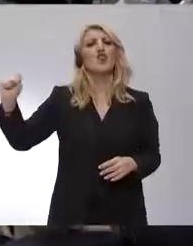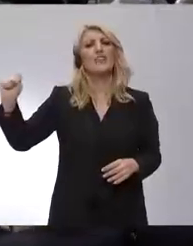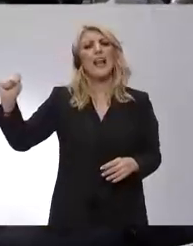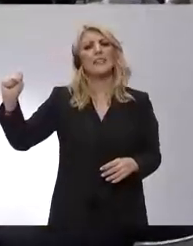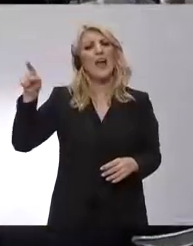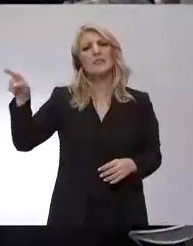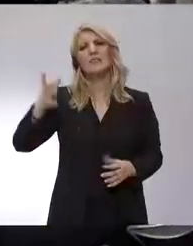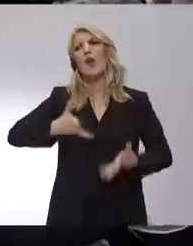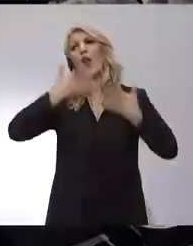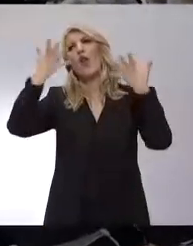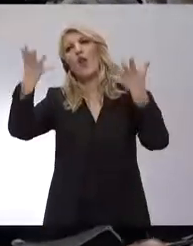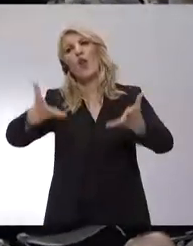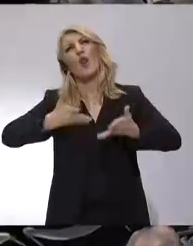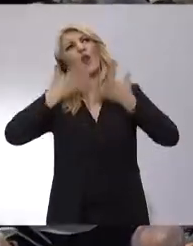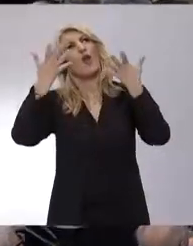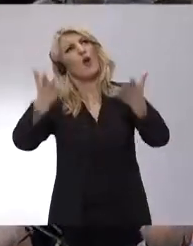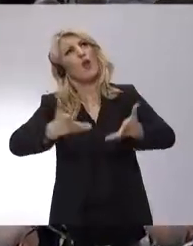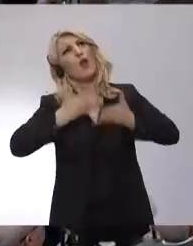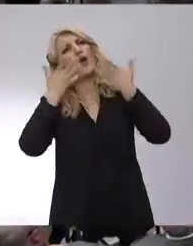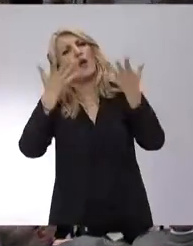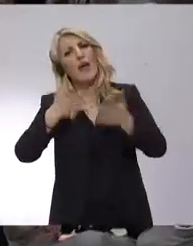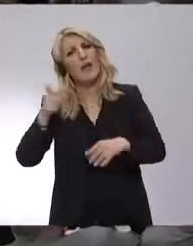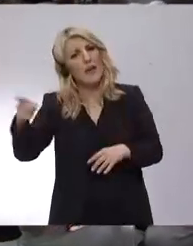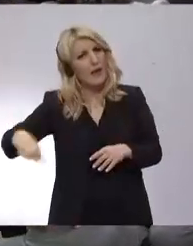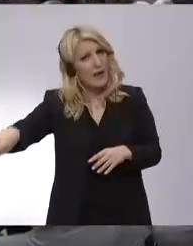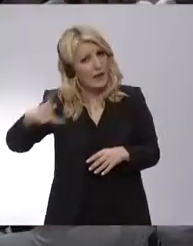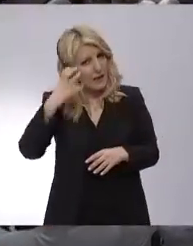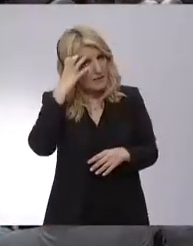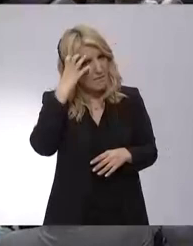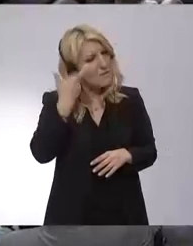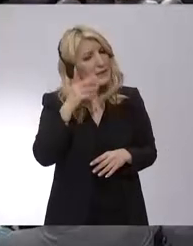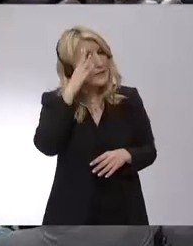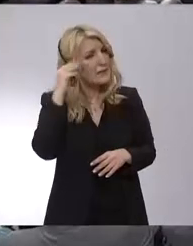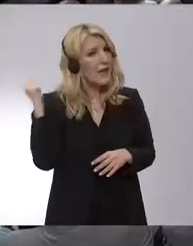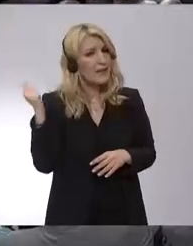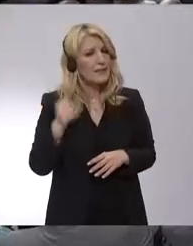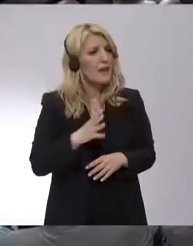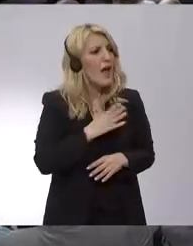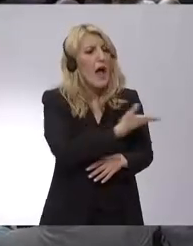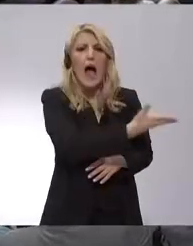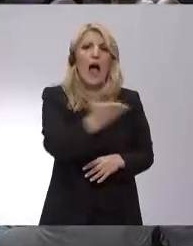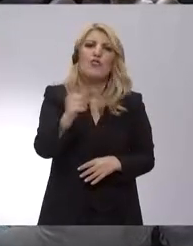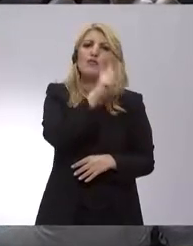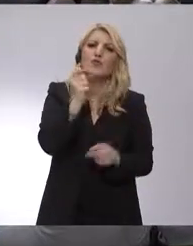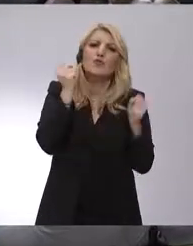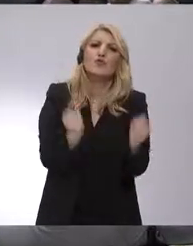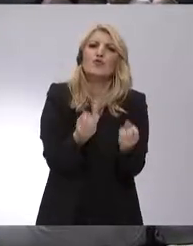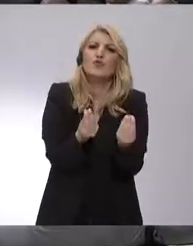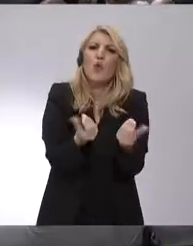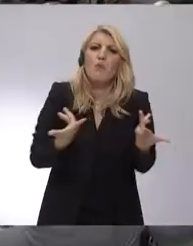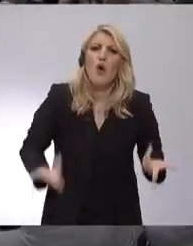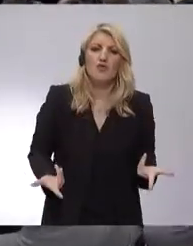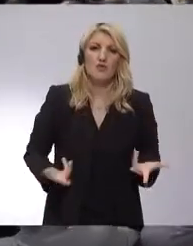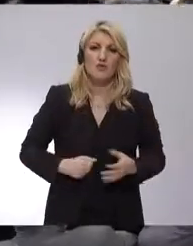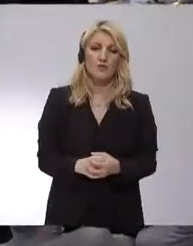But they often forget how people actually live. Their big dream is often turned out into a